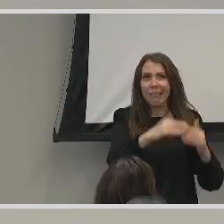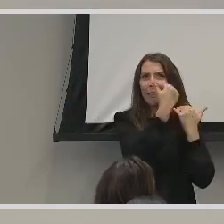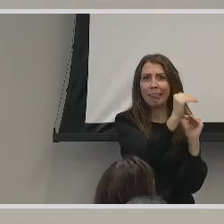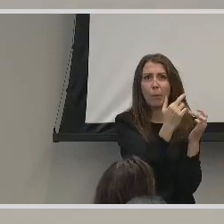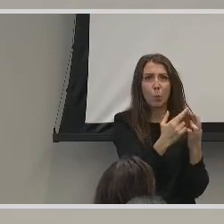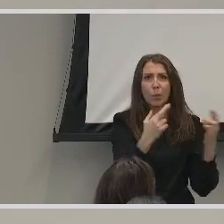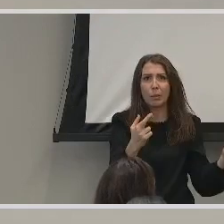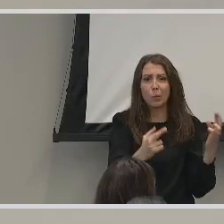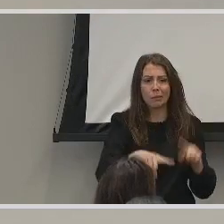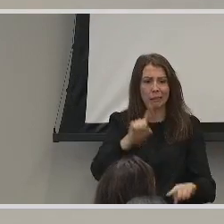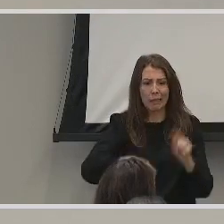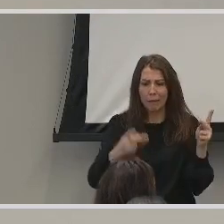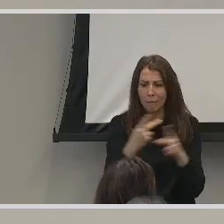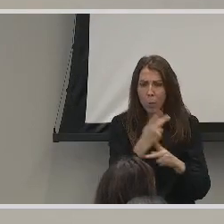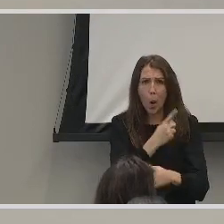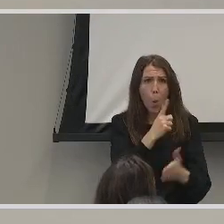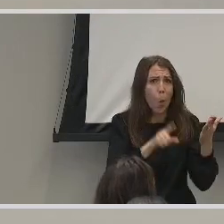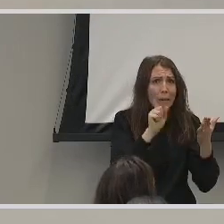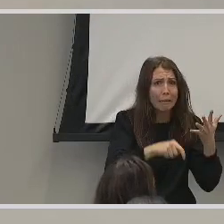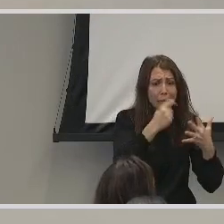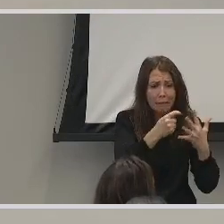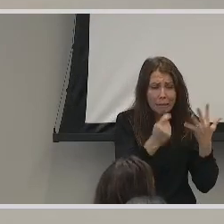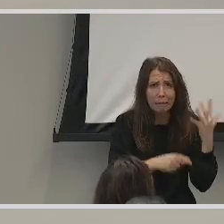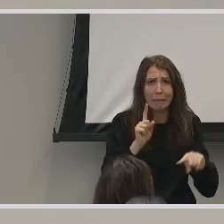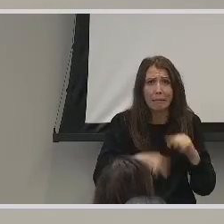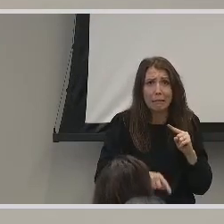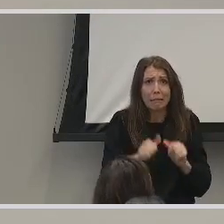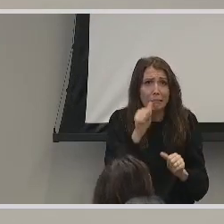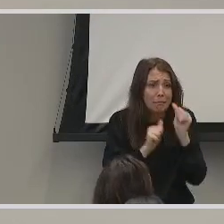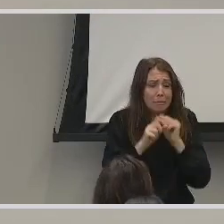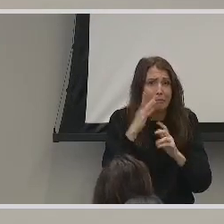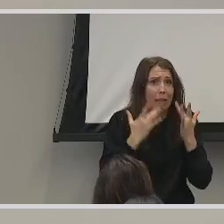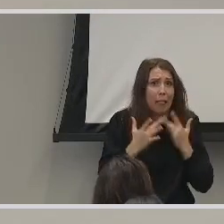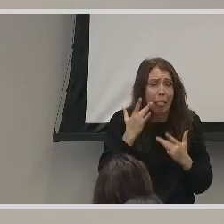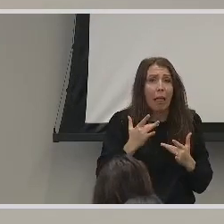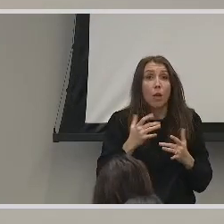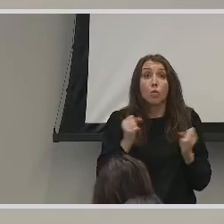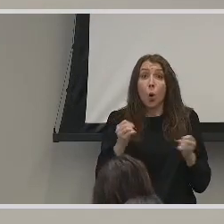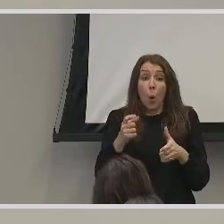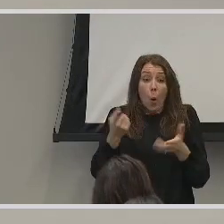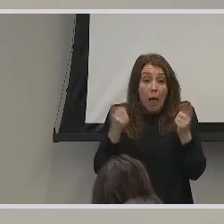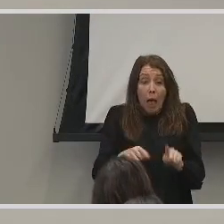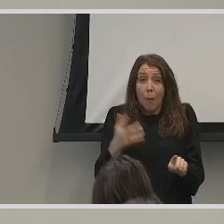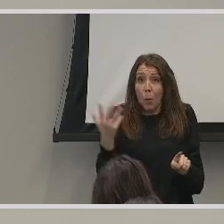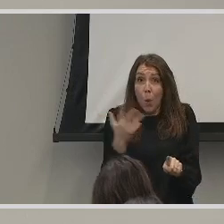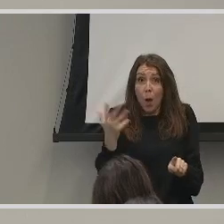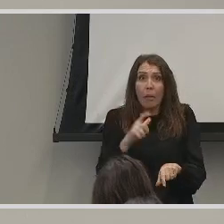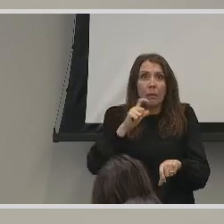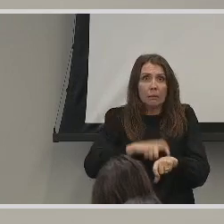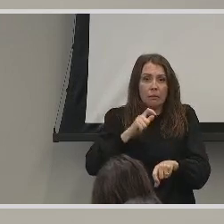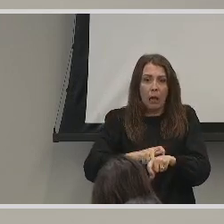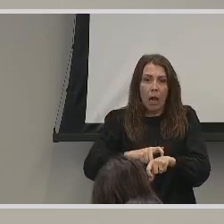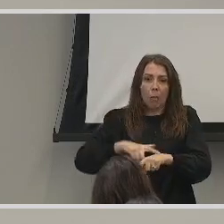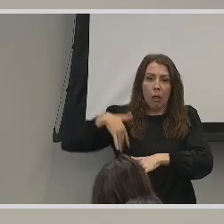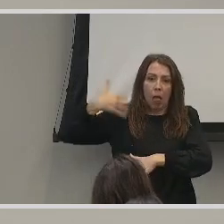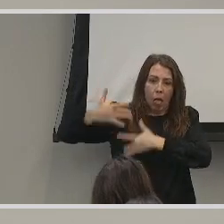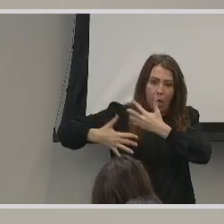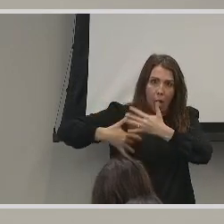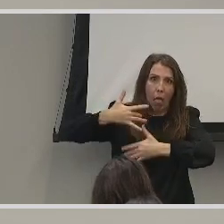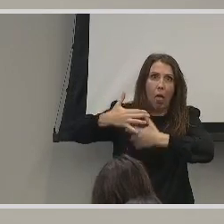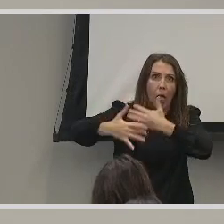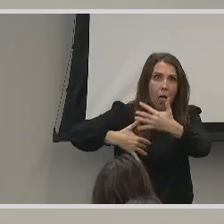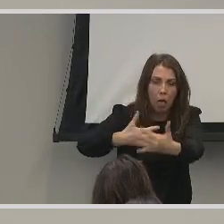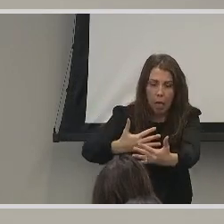to figure out what they need. So, as a result, a lot of time will pass for language development.